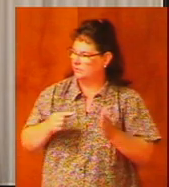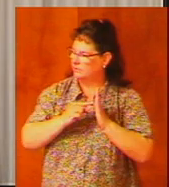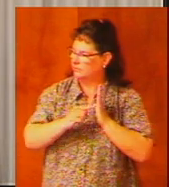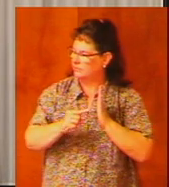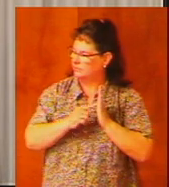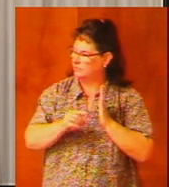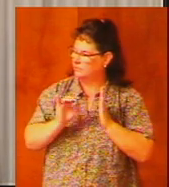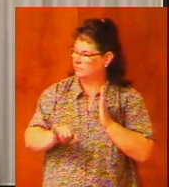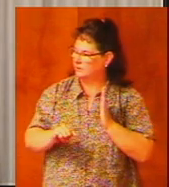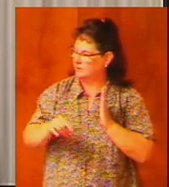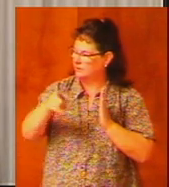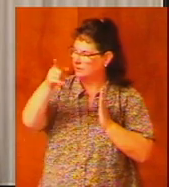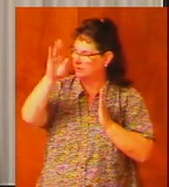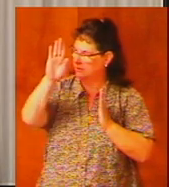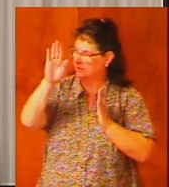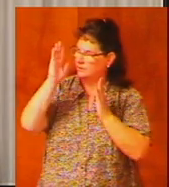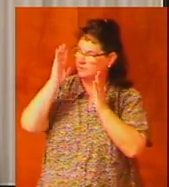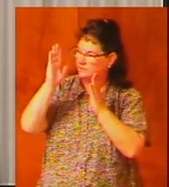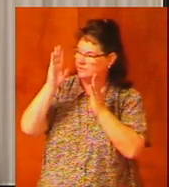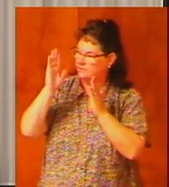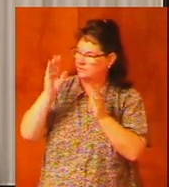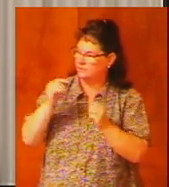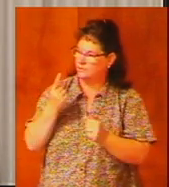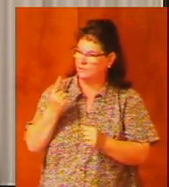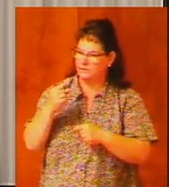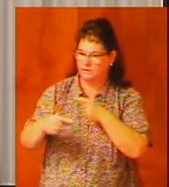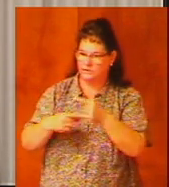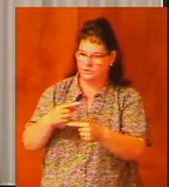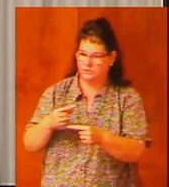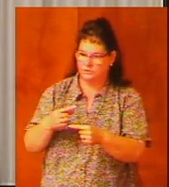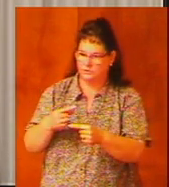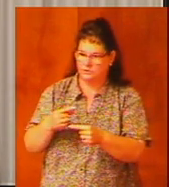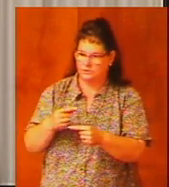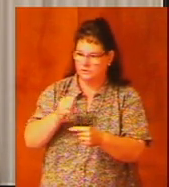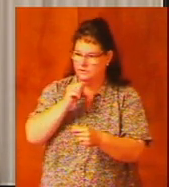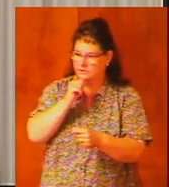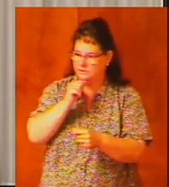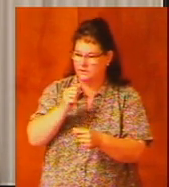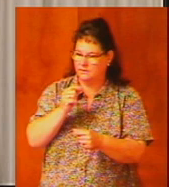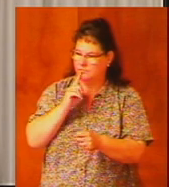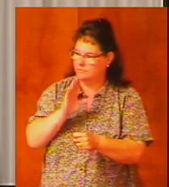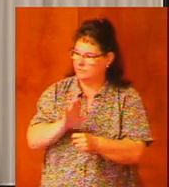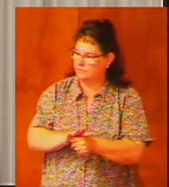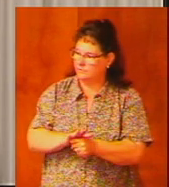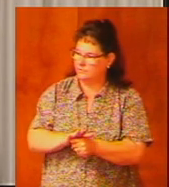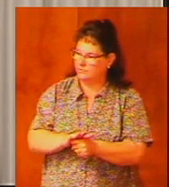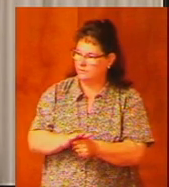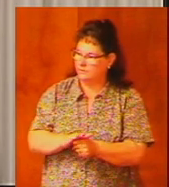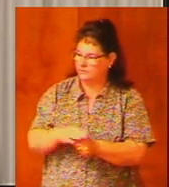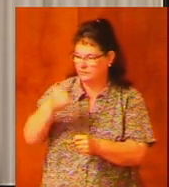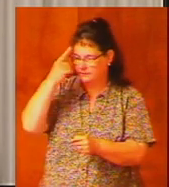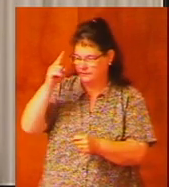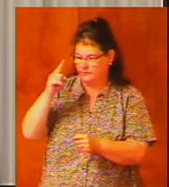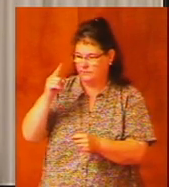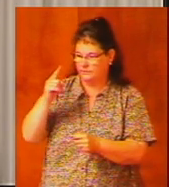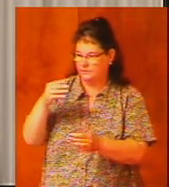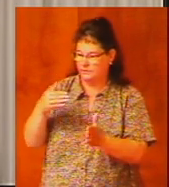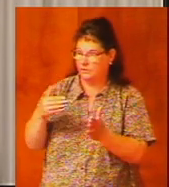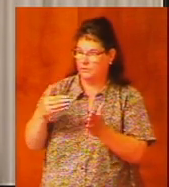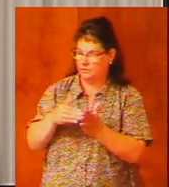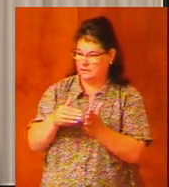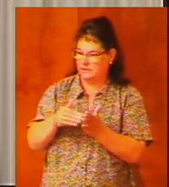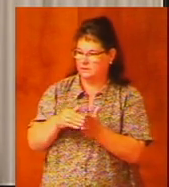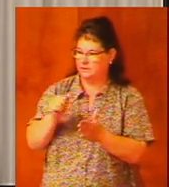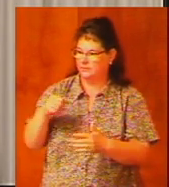that godliness in one generation is no guarantee against apostasy